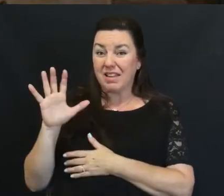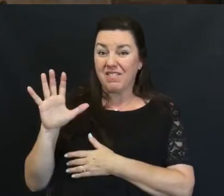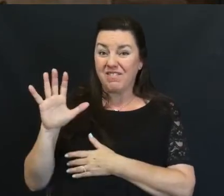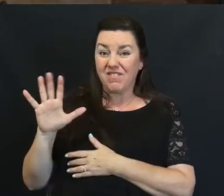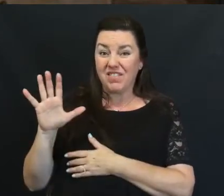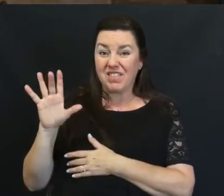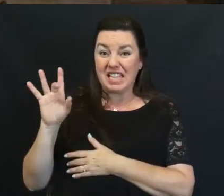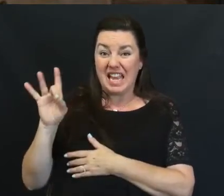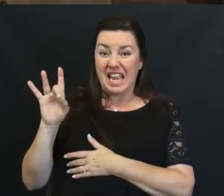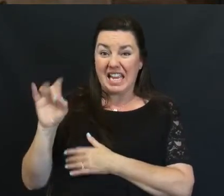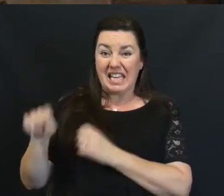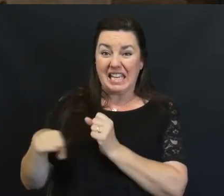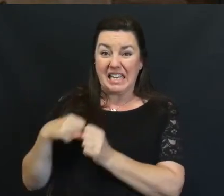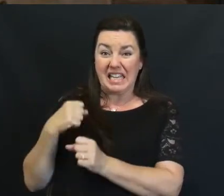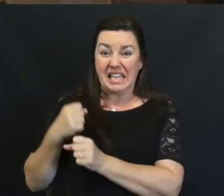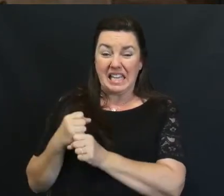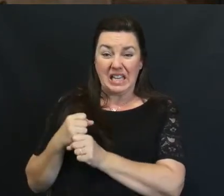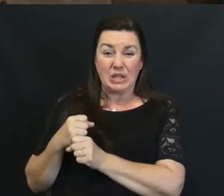years